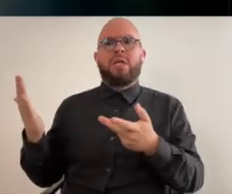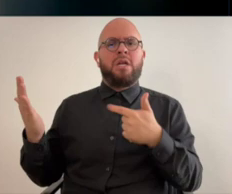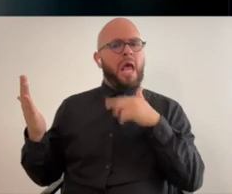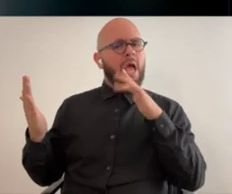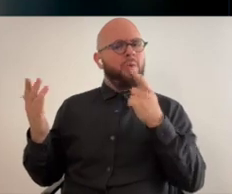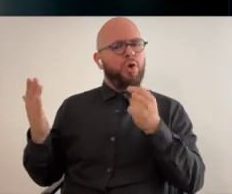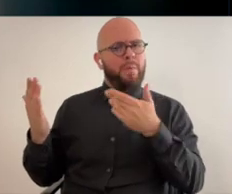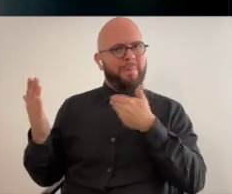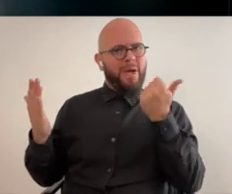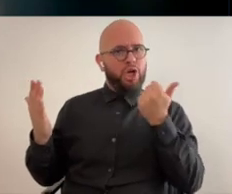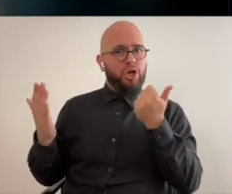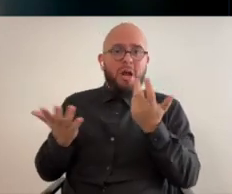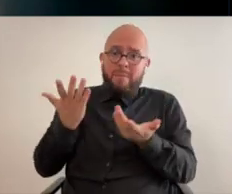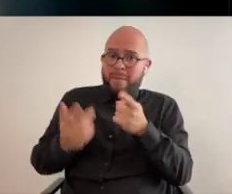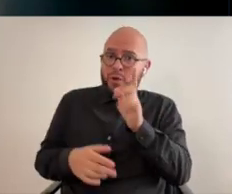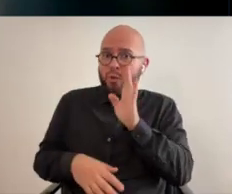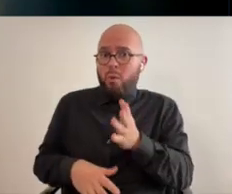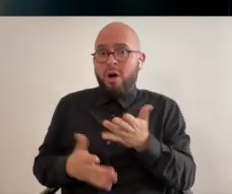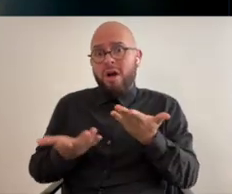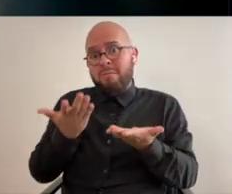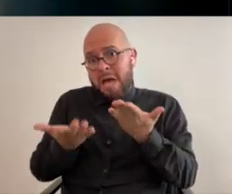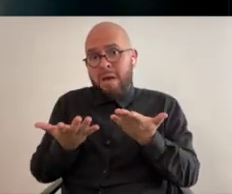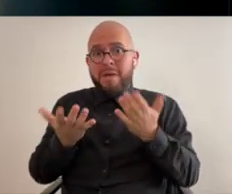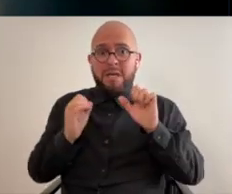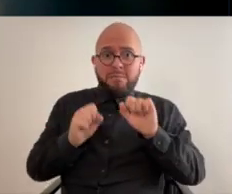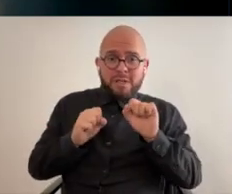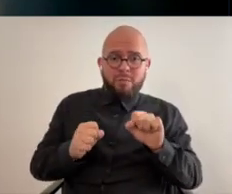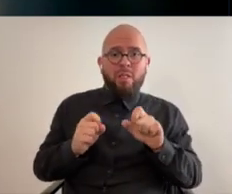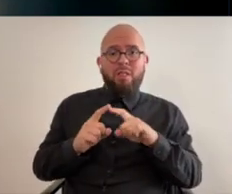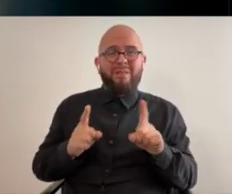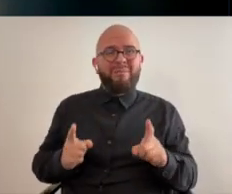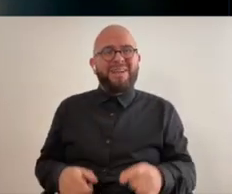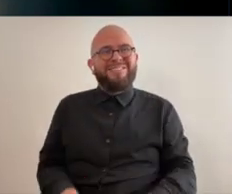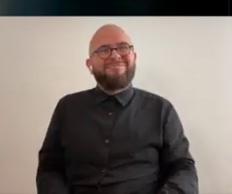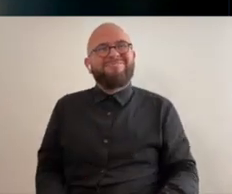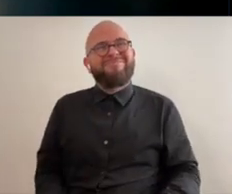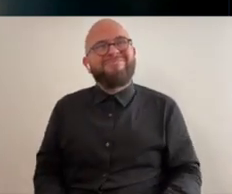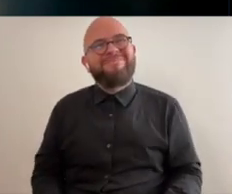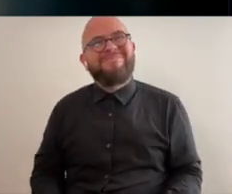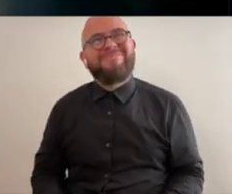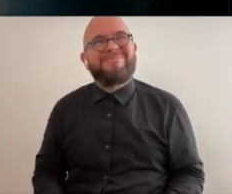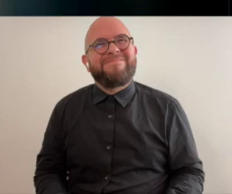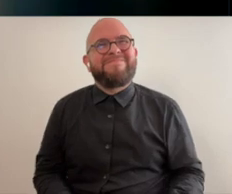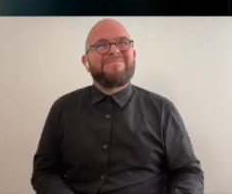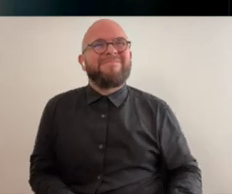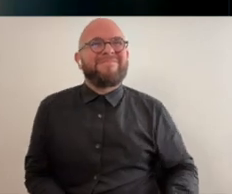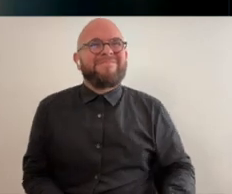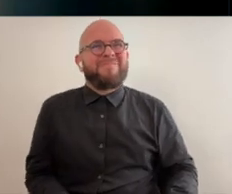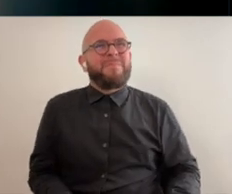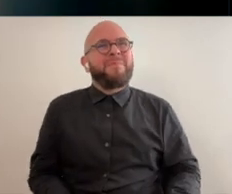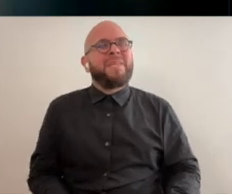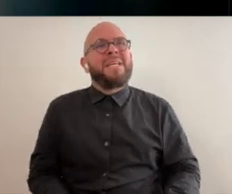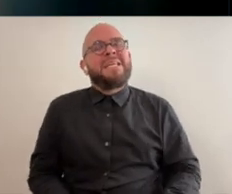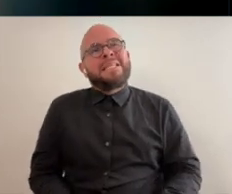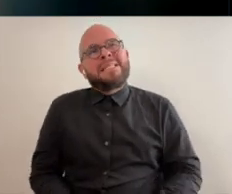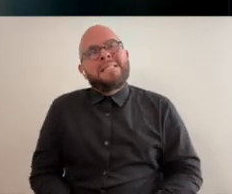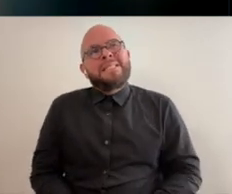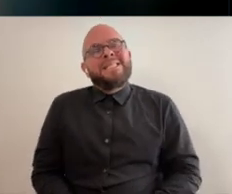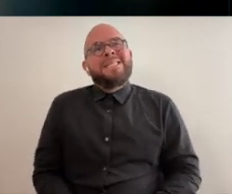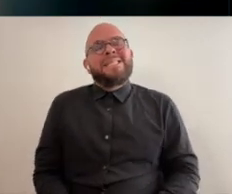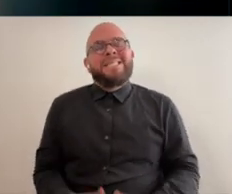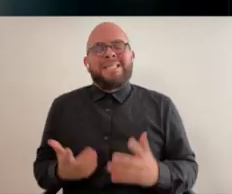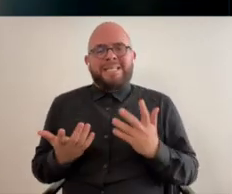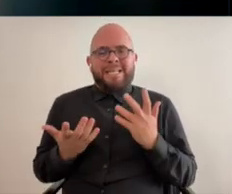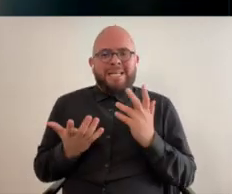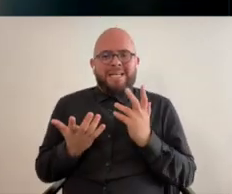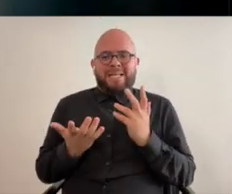be the person that would ignore this person i would do better and maybe you would it's possible but the thing that